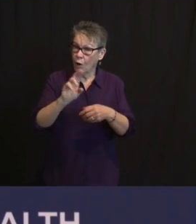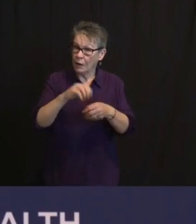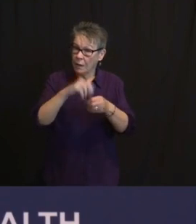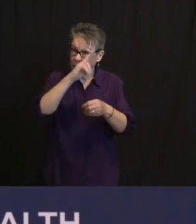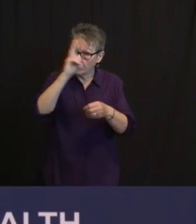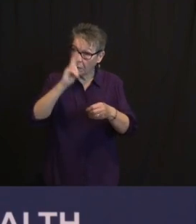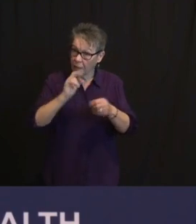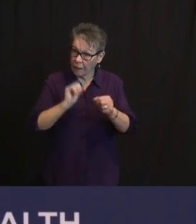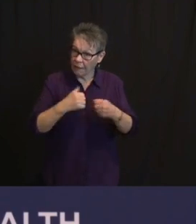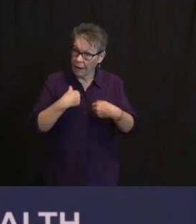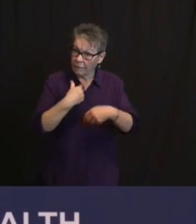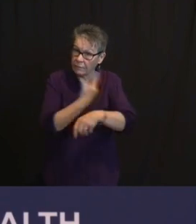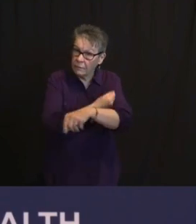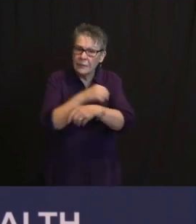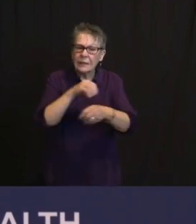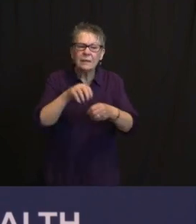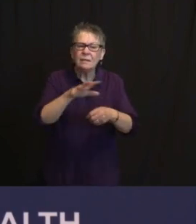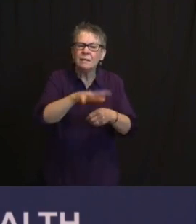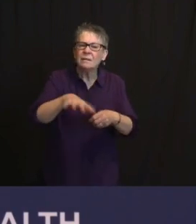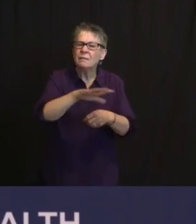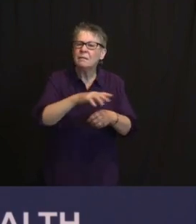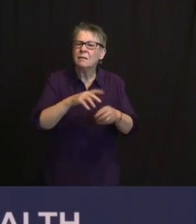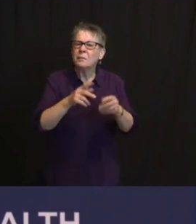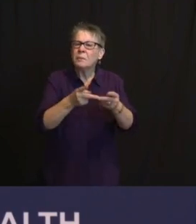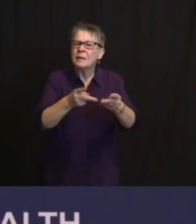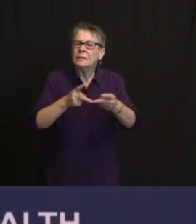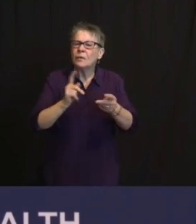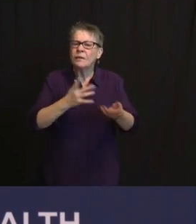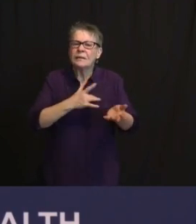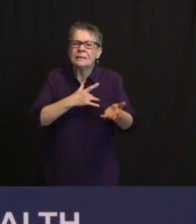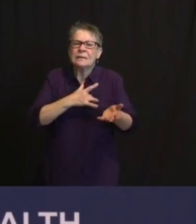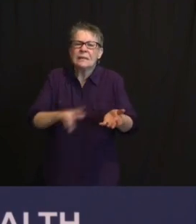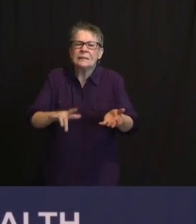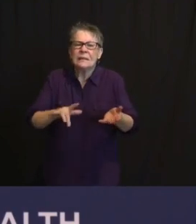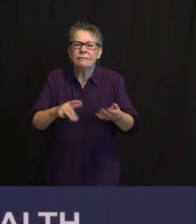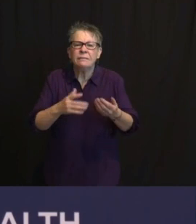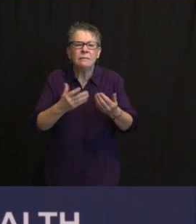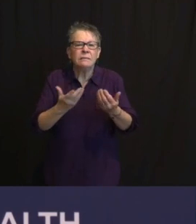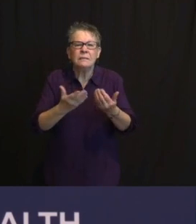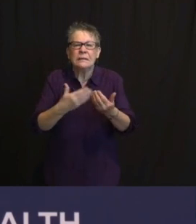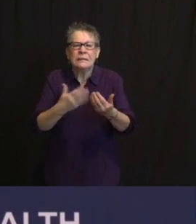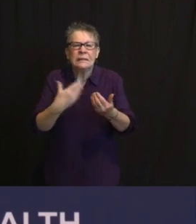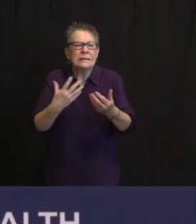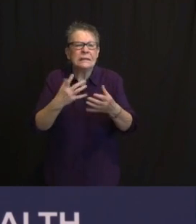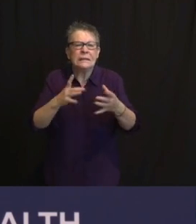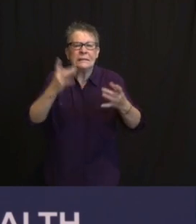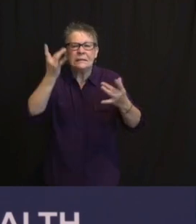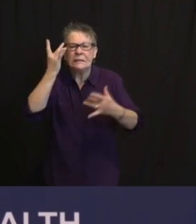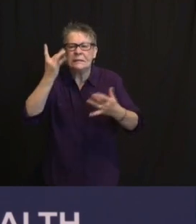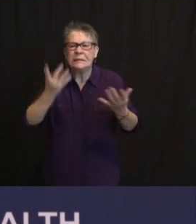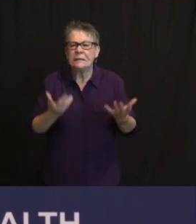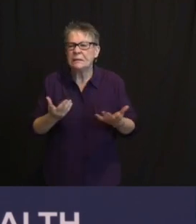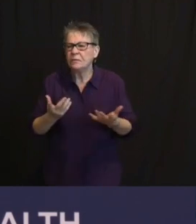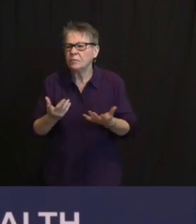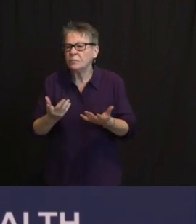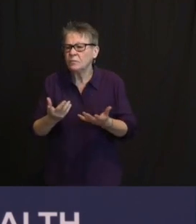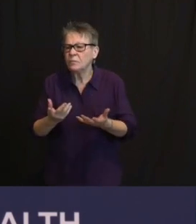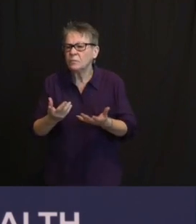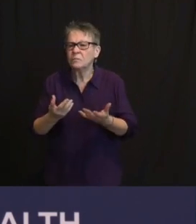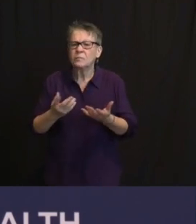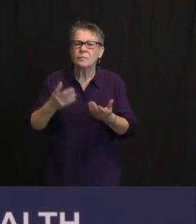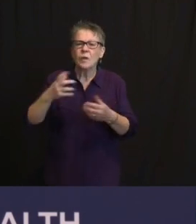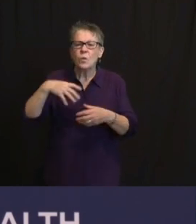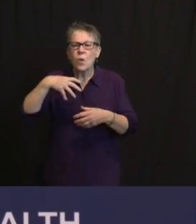EXPLICIT UNDERSTANDING WITH THE COUNTIES, AND THEY'VE BEEN GREAT, BY THE WAY, THAT HOMEBOUND, ELDERLY, FOLKS WHO ARE DISABLED, SENIOR, LOW